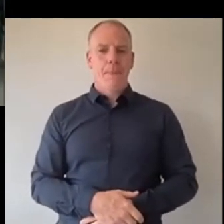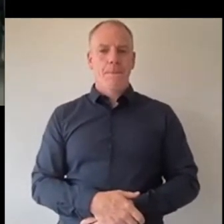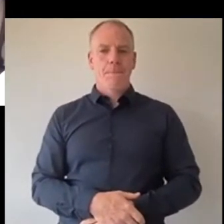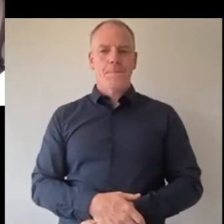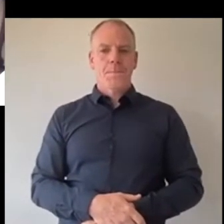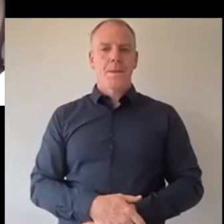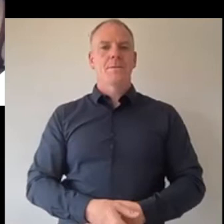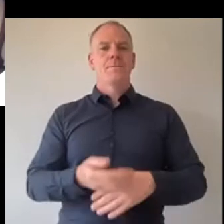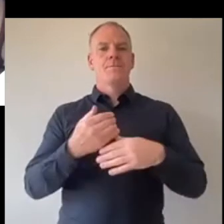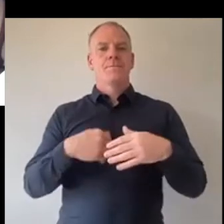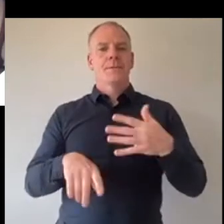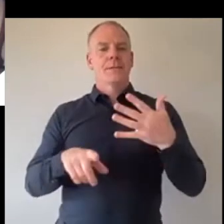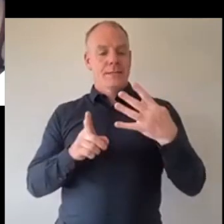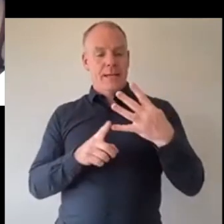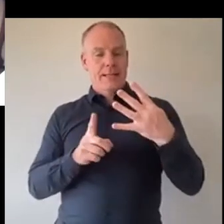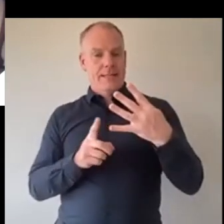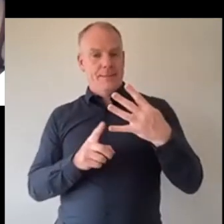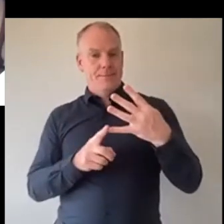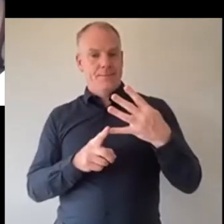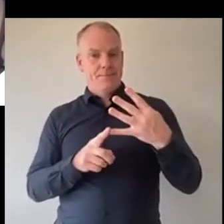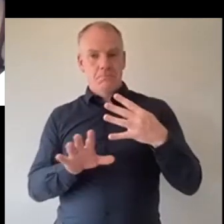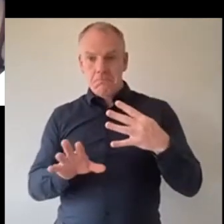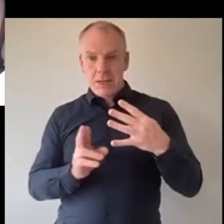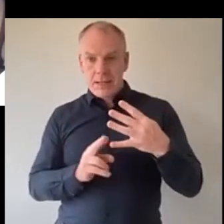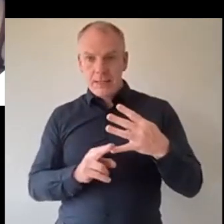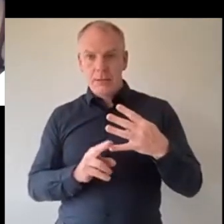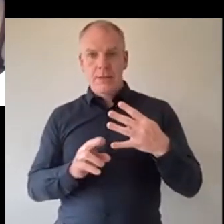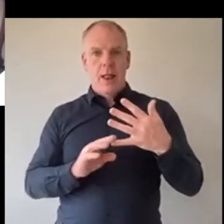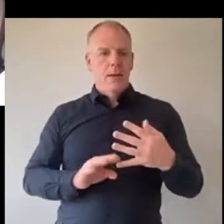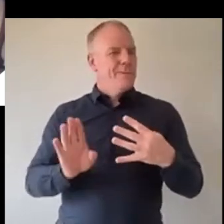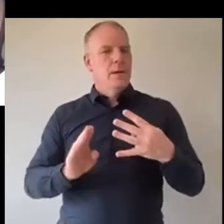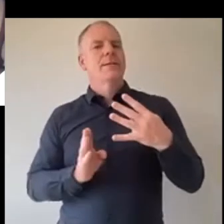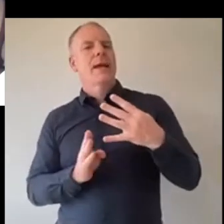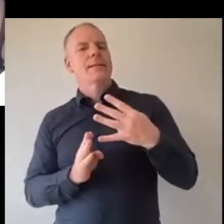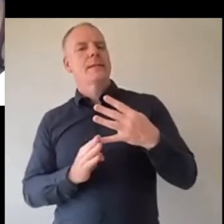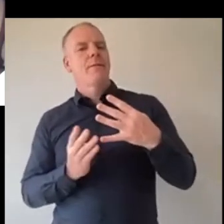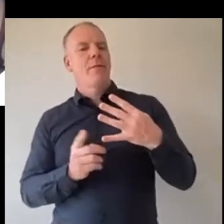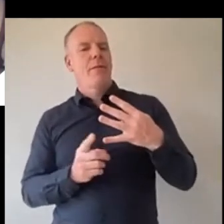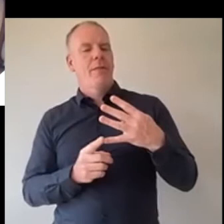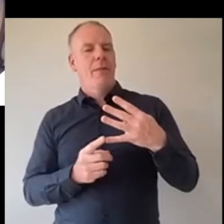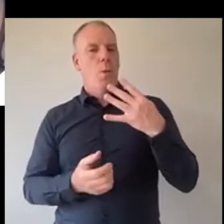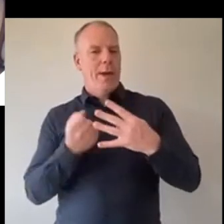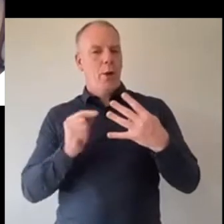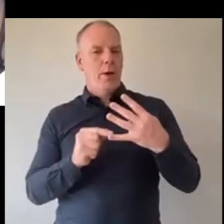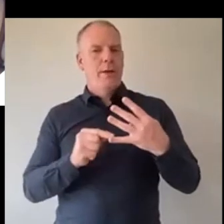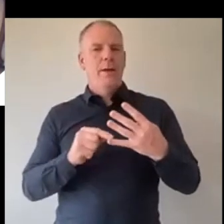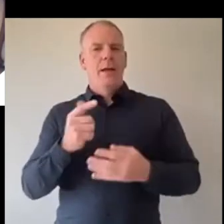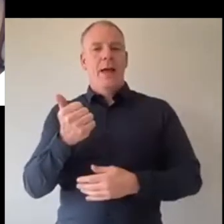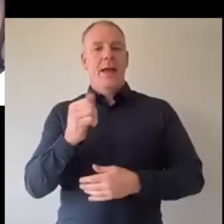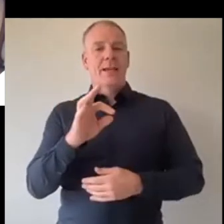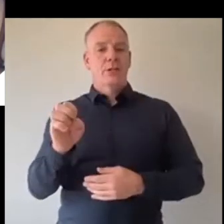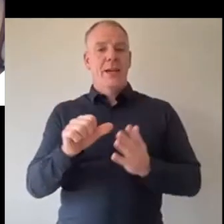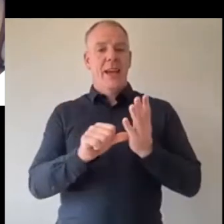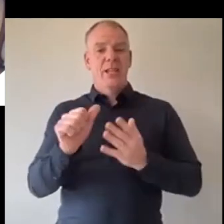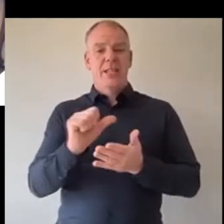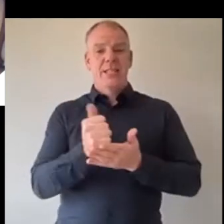so our next winner oh sorry I got this wrong for a second uh our next winner is 16 and comes from